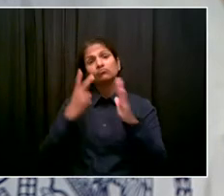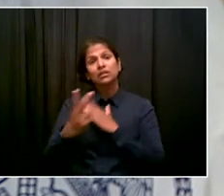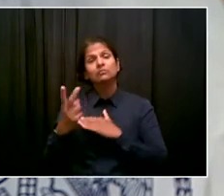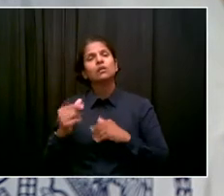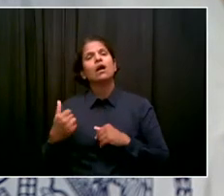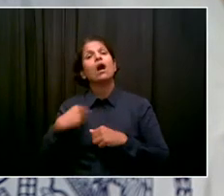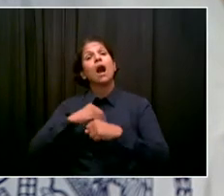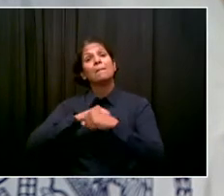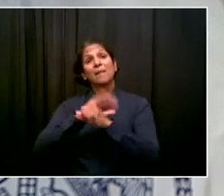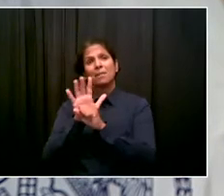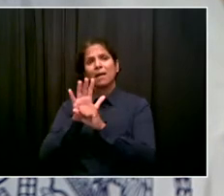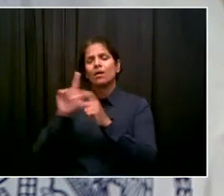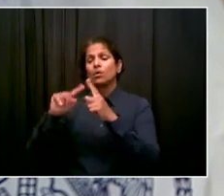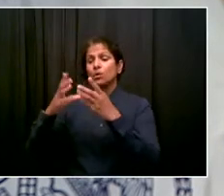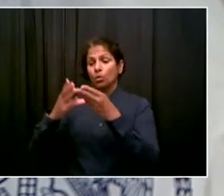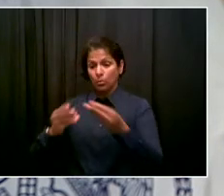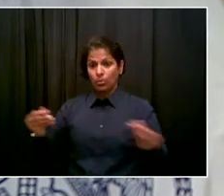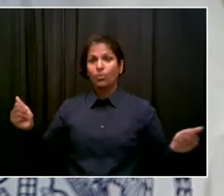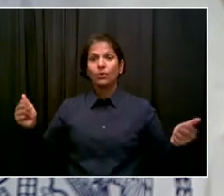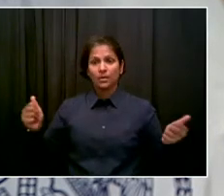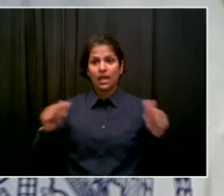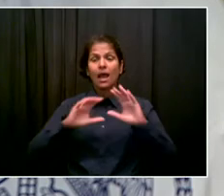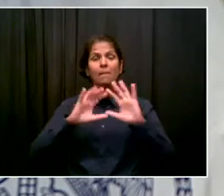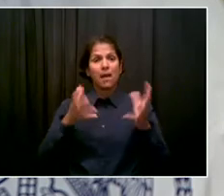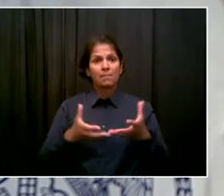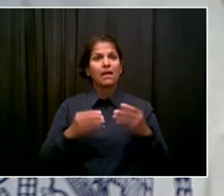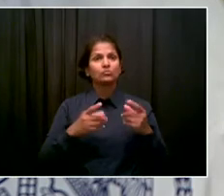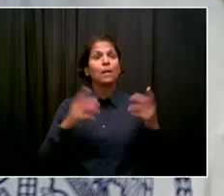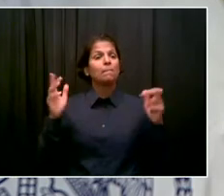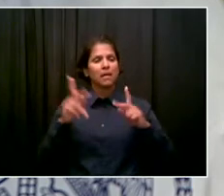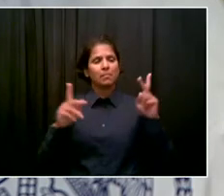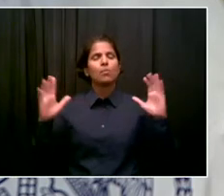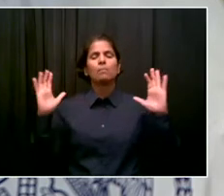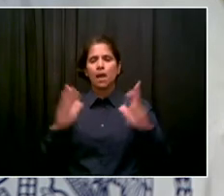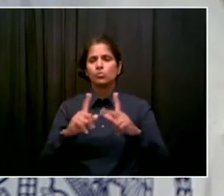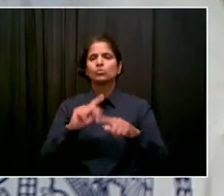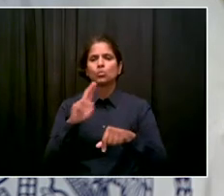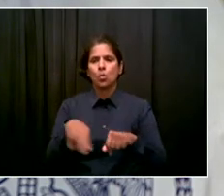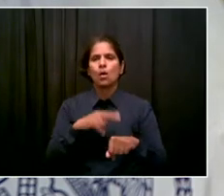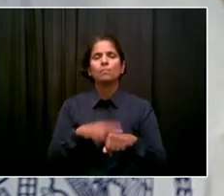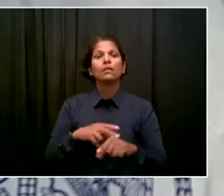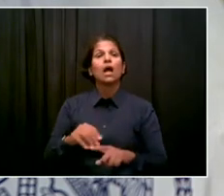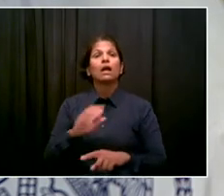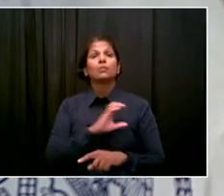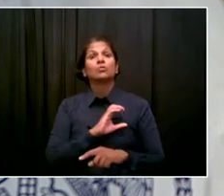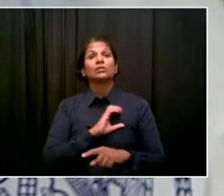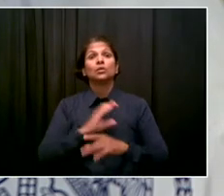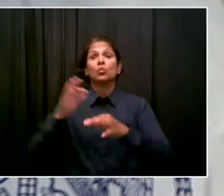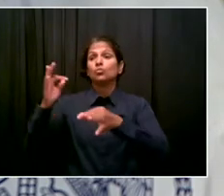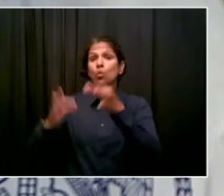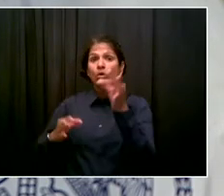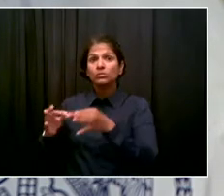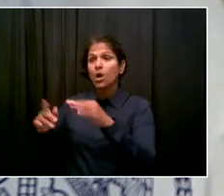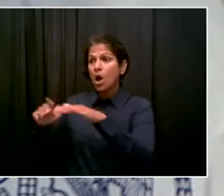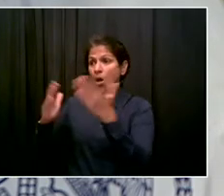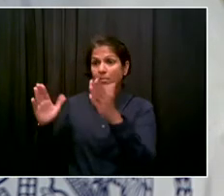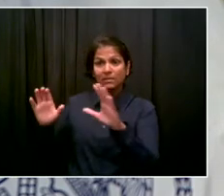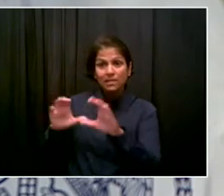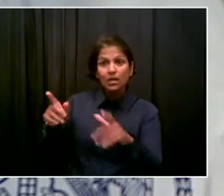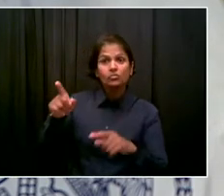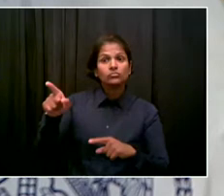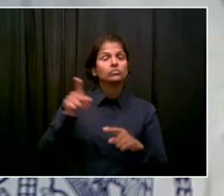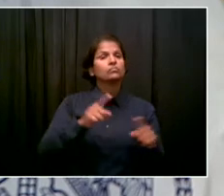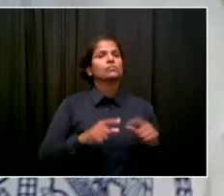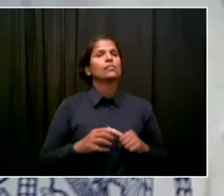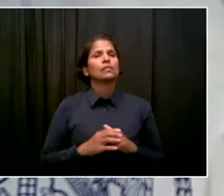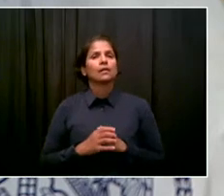use of neighborhood policing, full active courts, consequences for crimes. We'll turn the corner on gun violence. We'll invest more in communities, cure